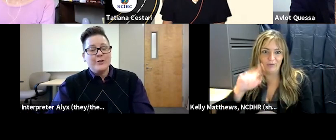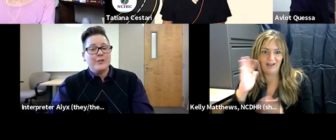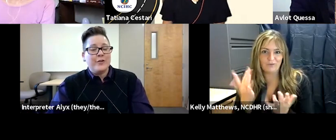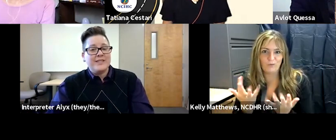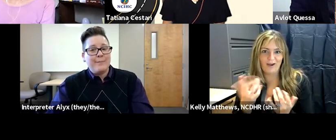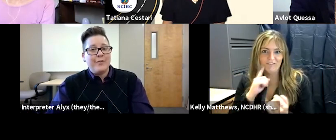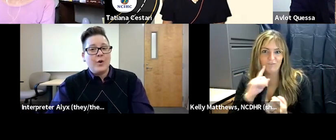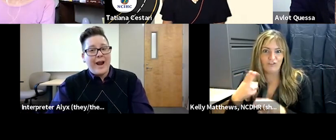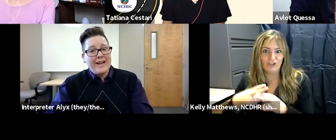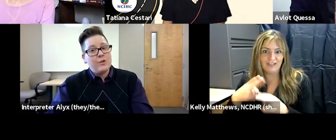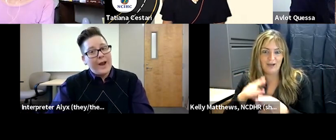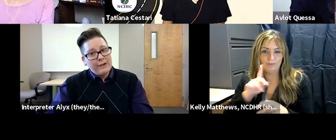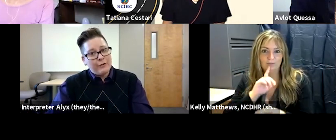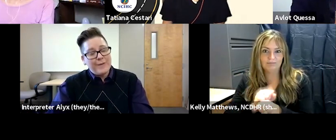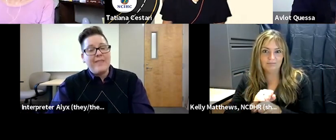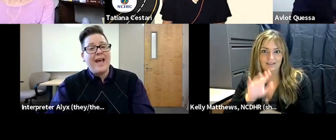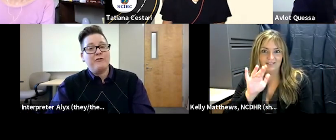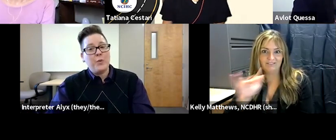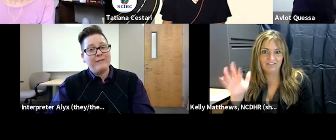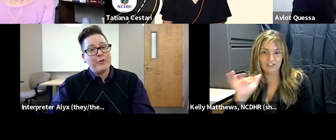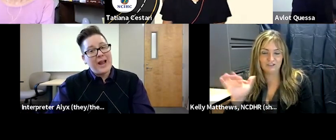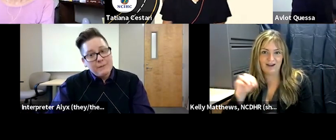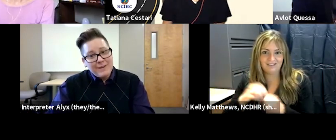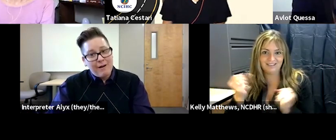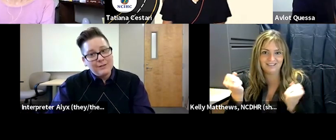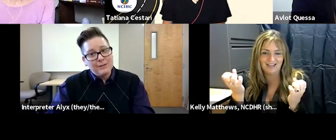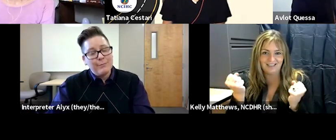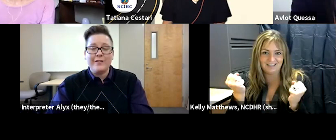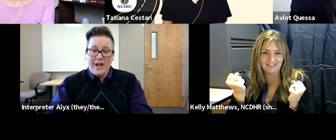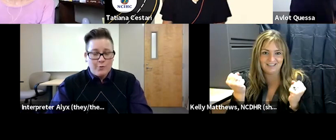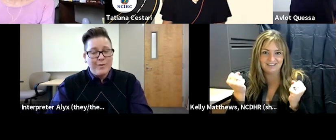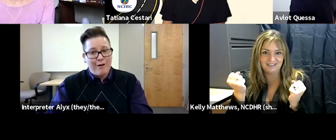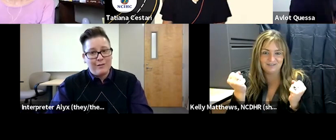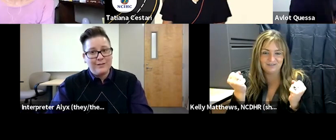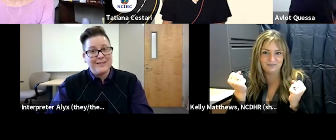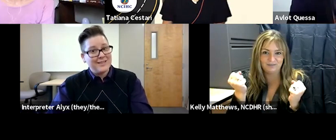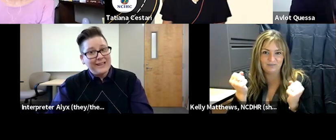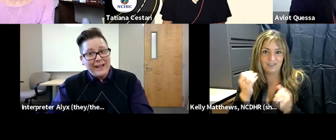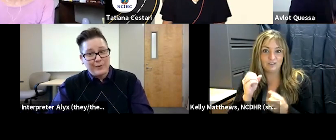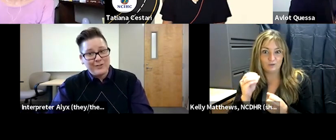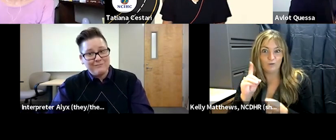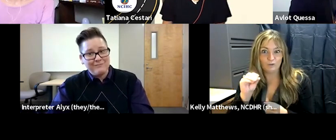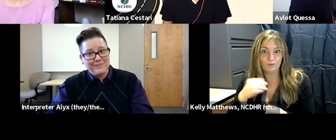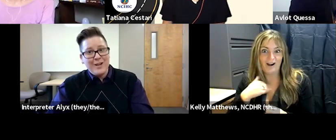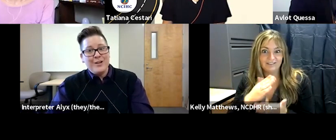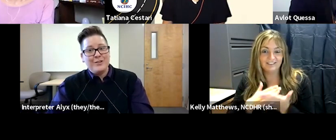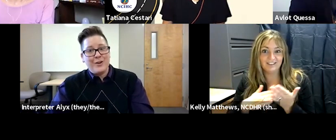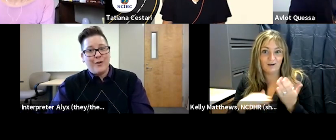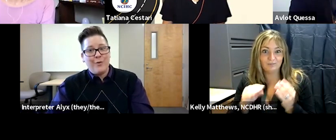language so for example they're waiting in the waiting room and they have to wait for their name to be called but their name will be called in sign language